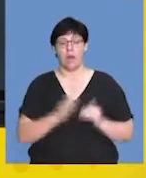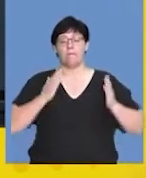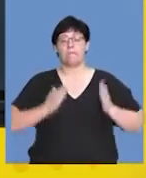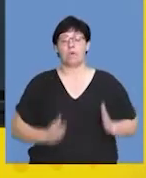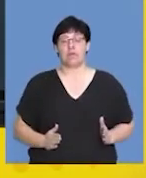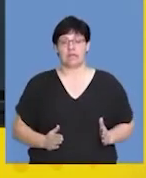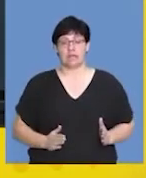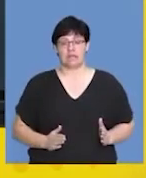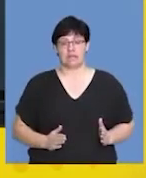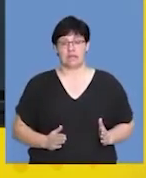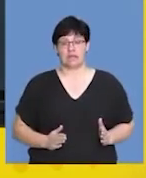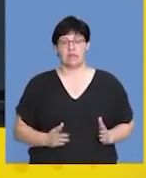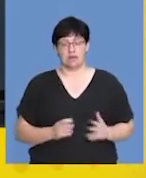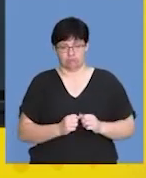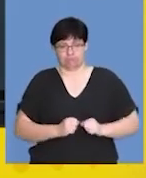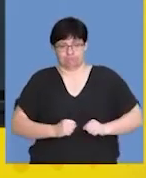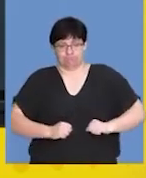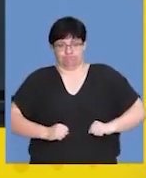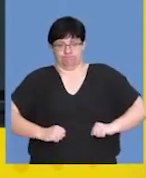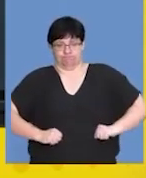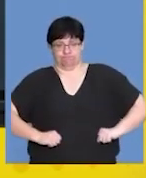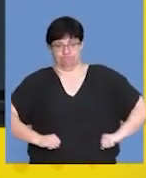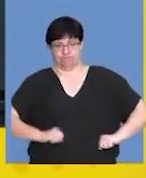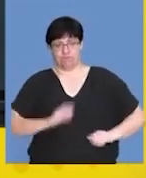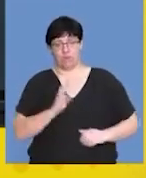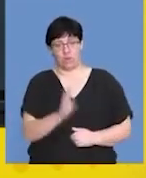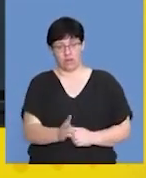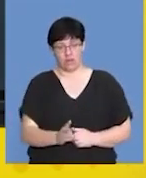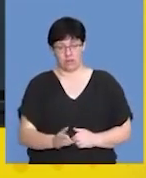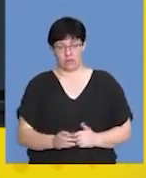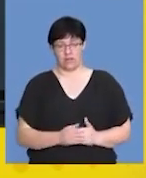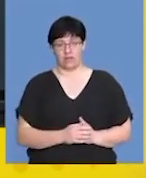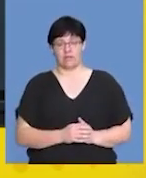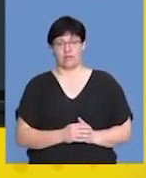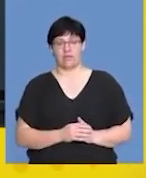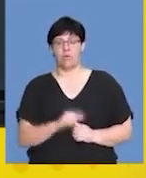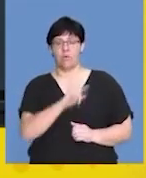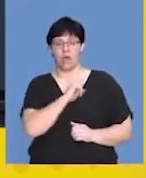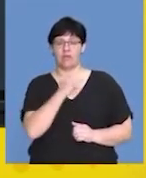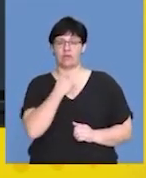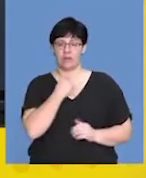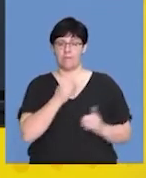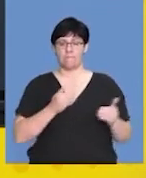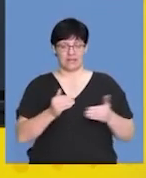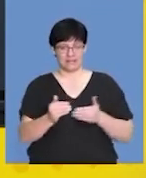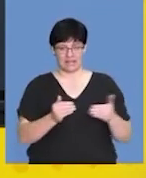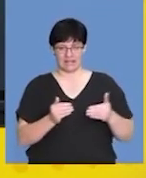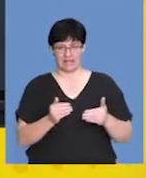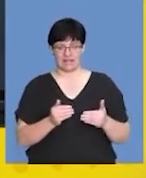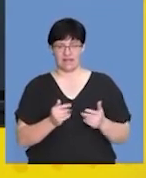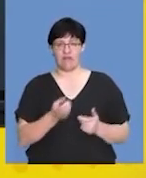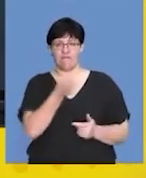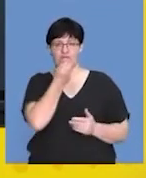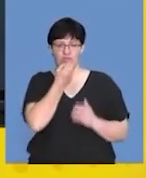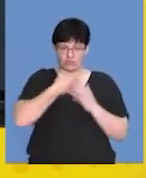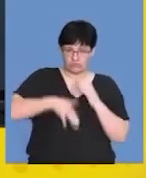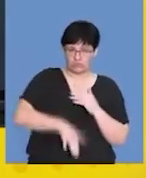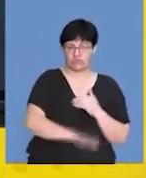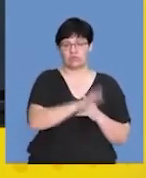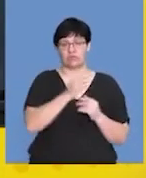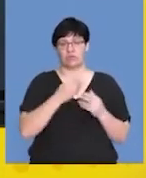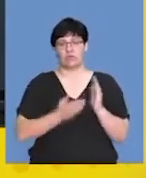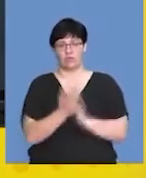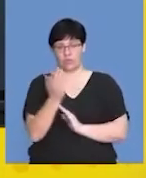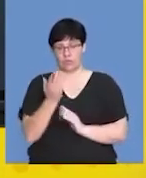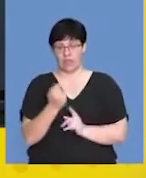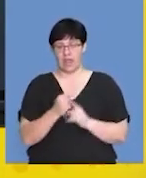body mass might possibly increase. And that's because thyroxin maintains body metabolism. If